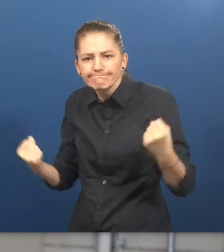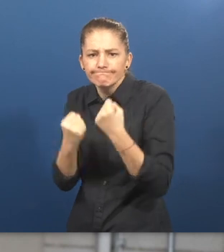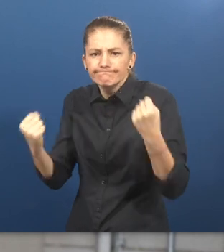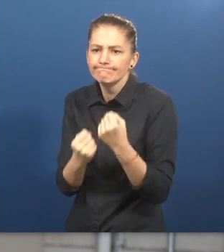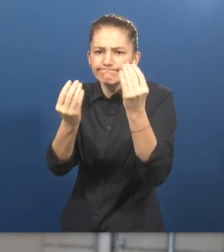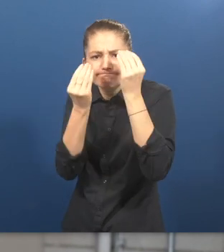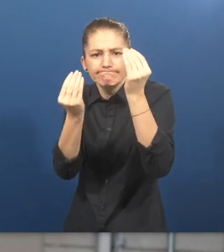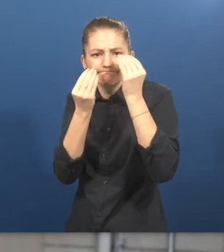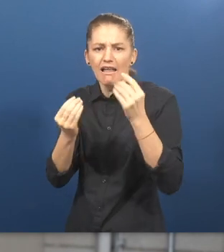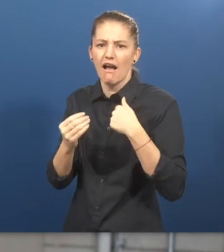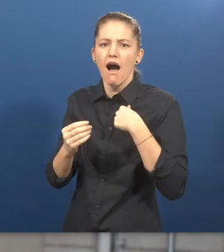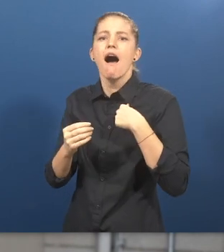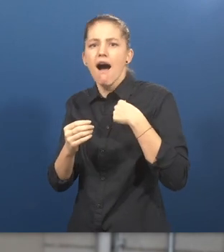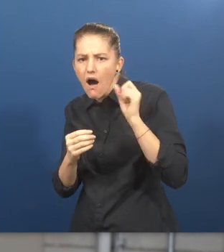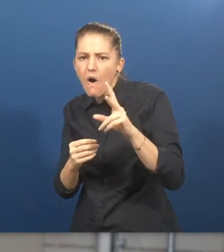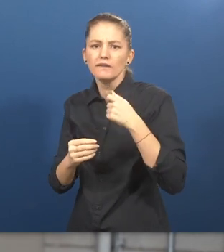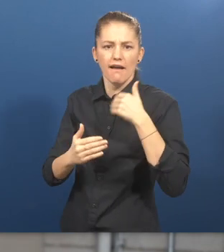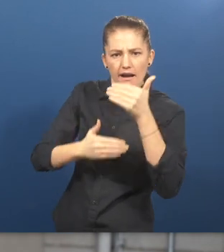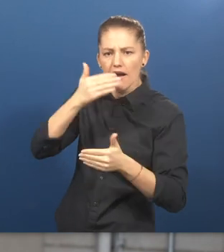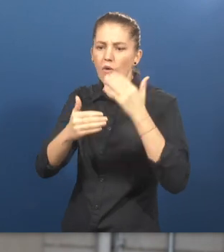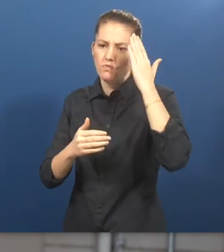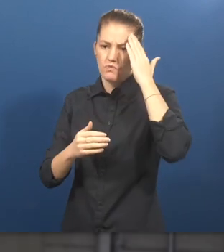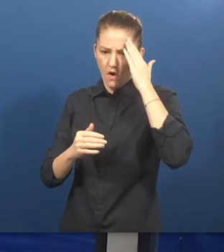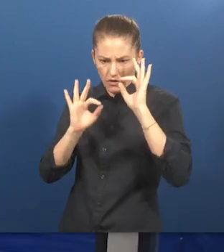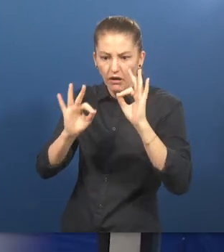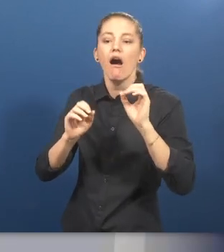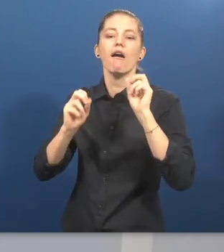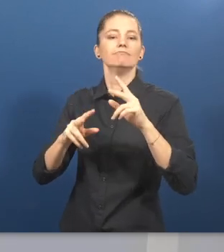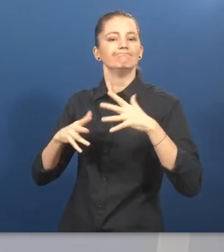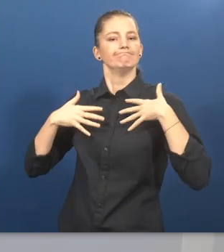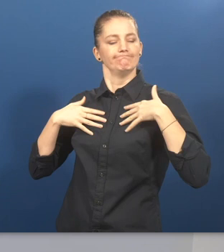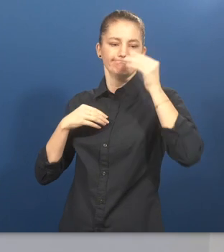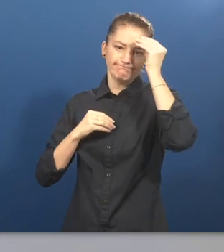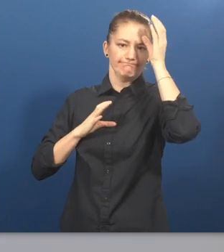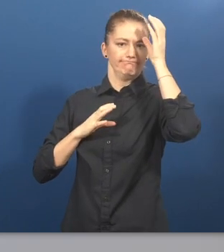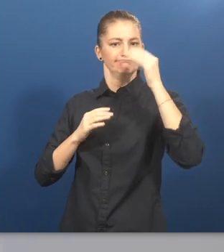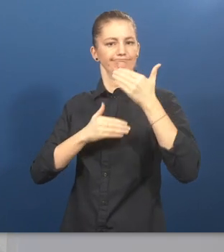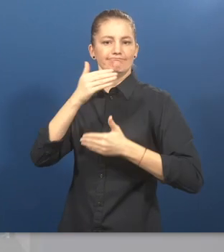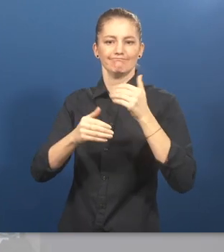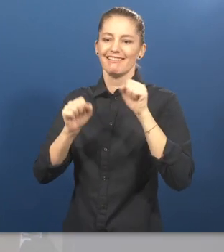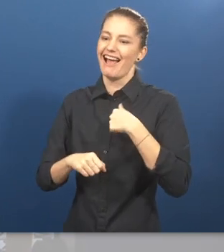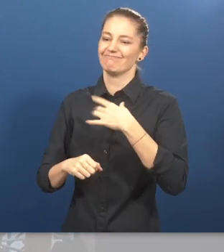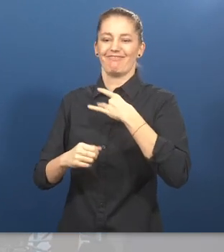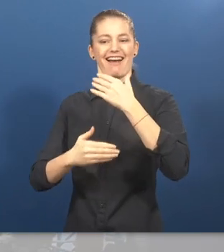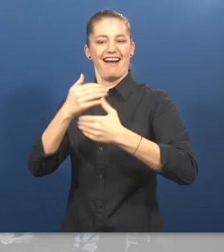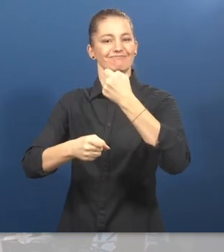on your own and get closer to the kind of job you may like. How does One on One work?